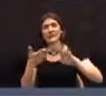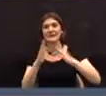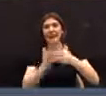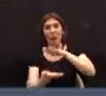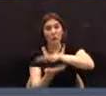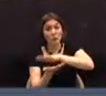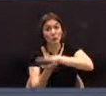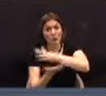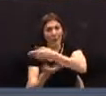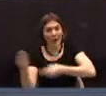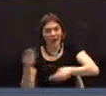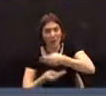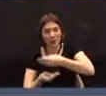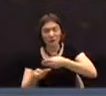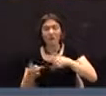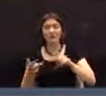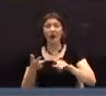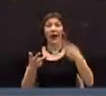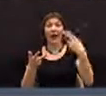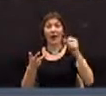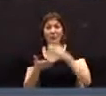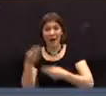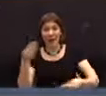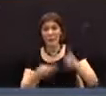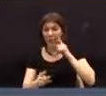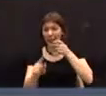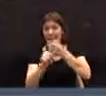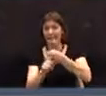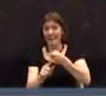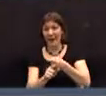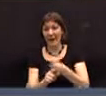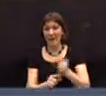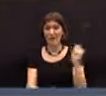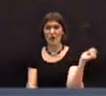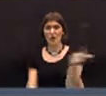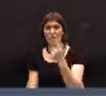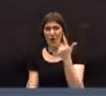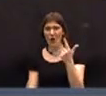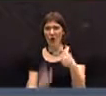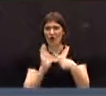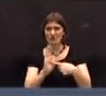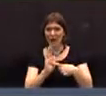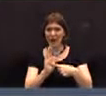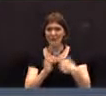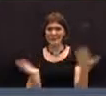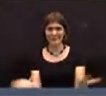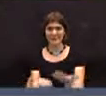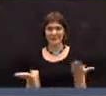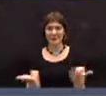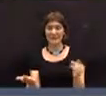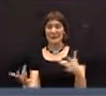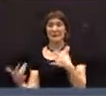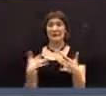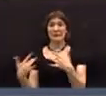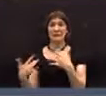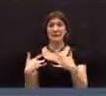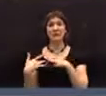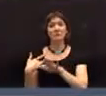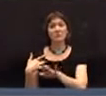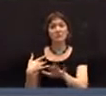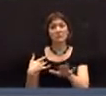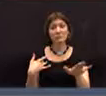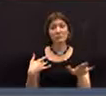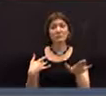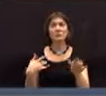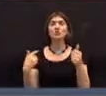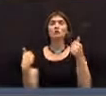town school and the high school budget. All the town reps and anyone else who is concerned, as we all ought to be,